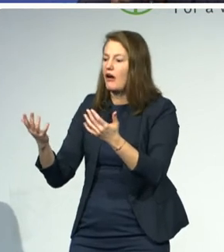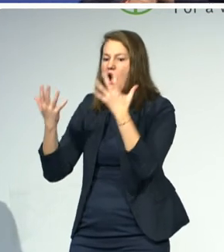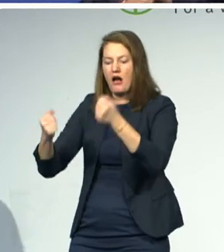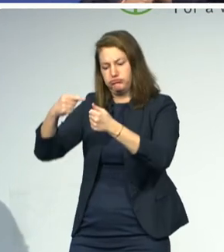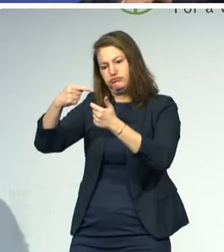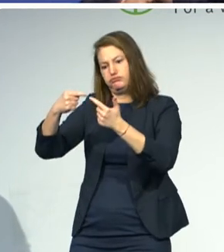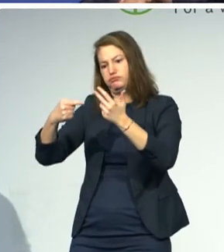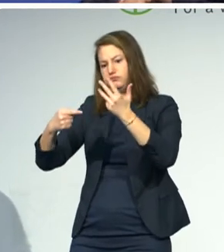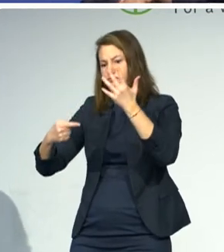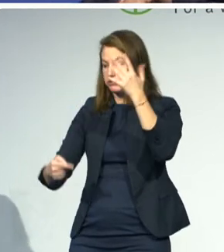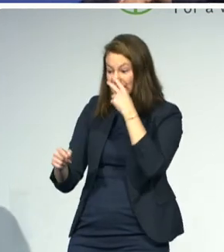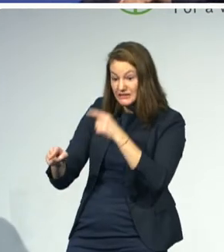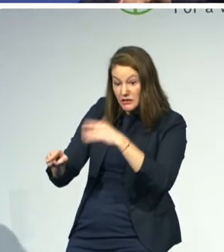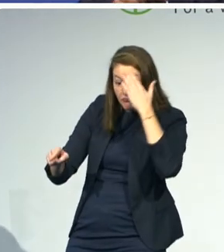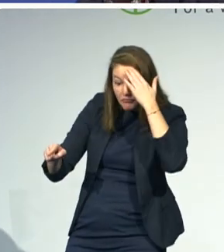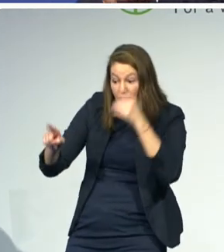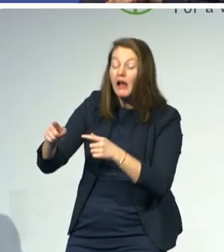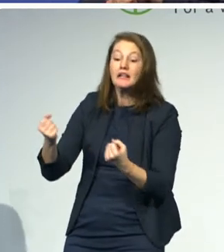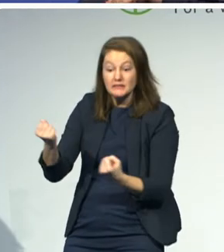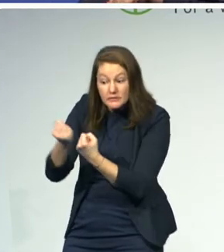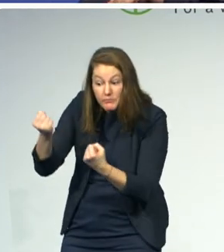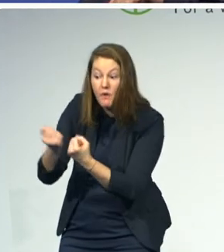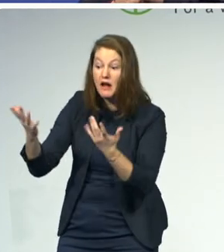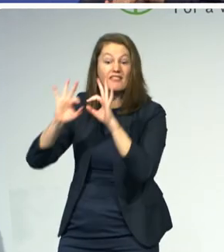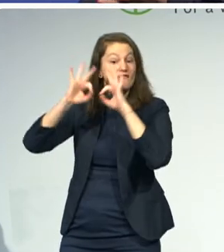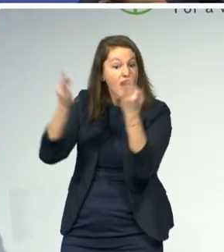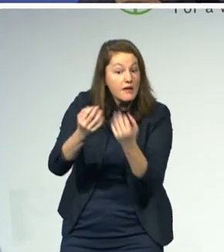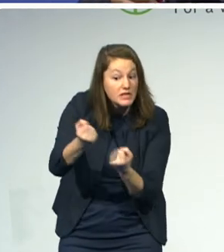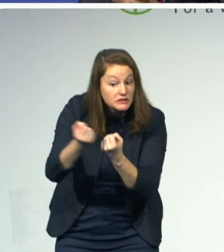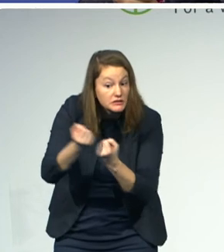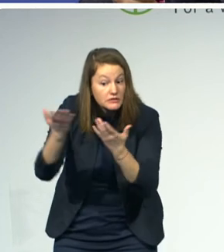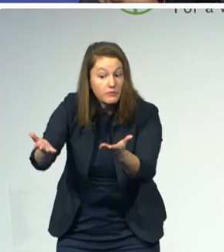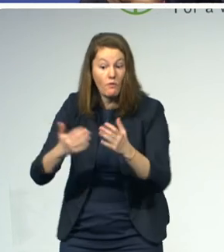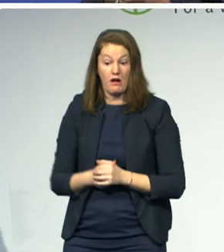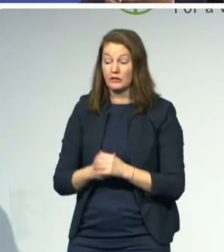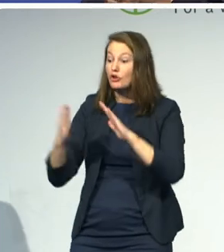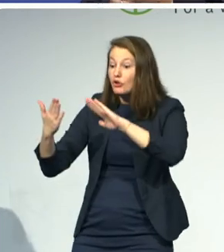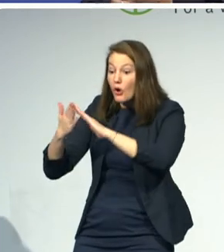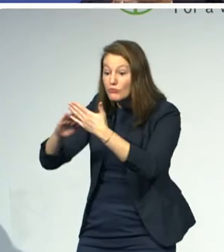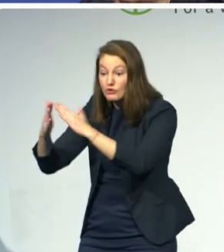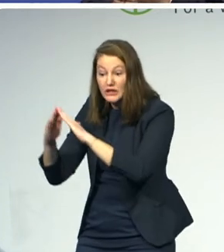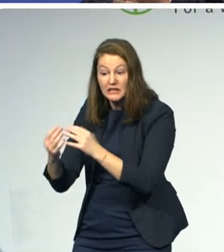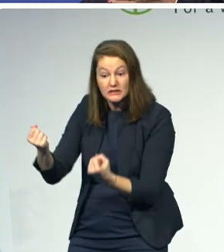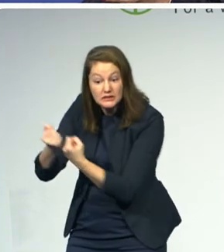Are we supporting the communities? Their schools? And we need to look at what